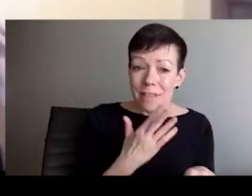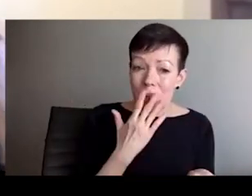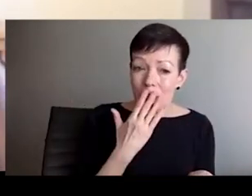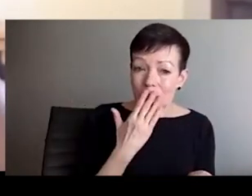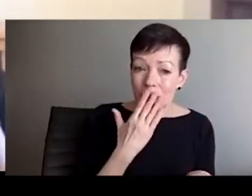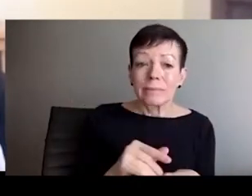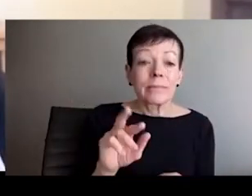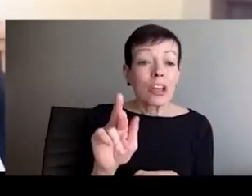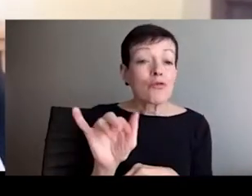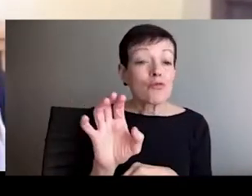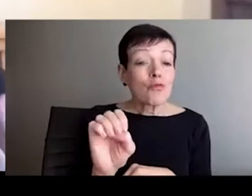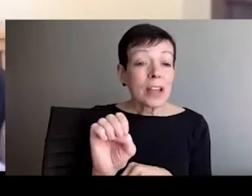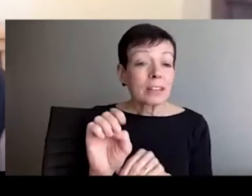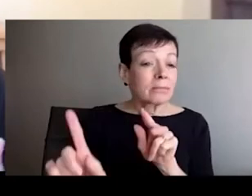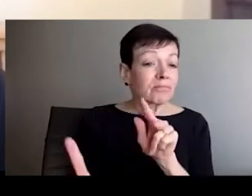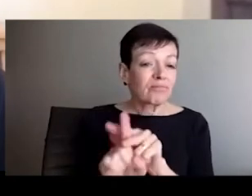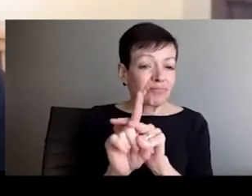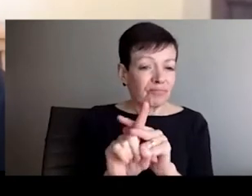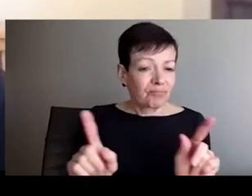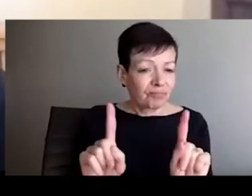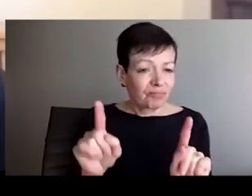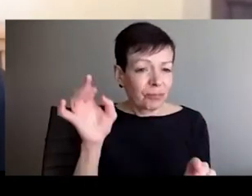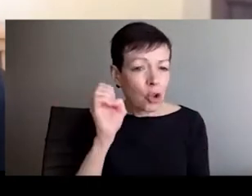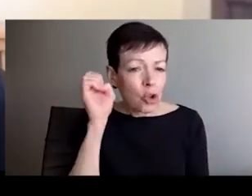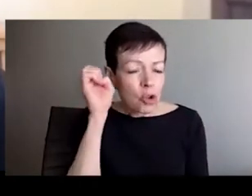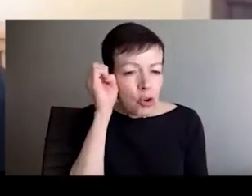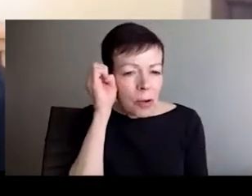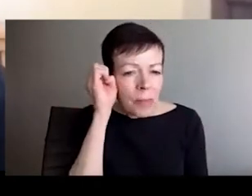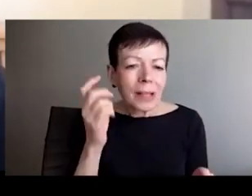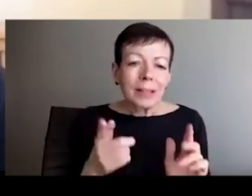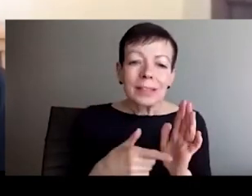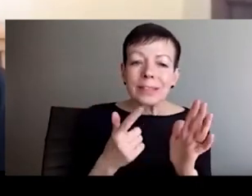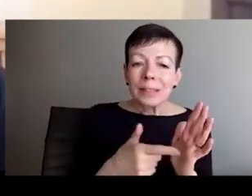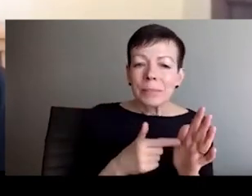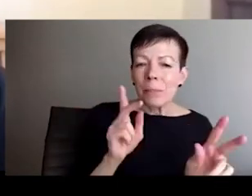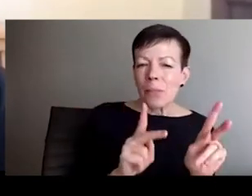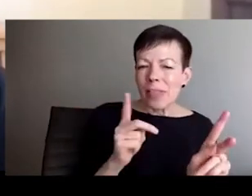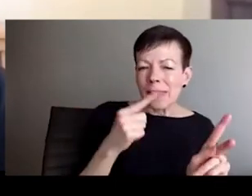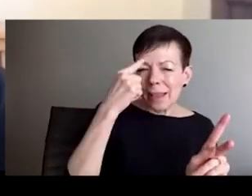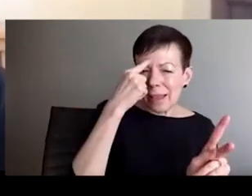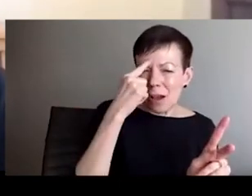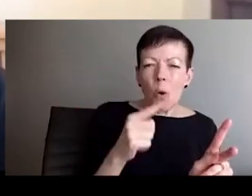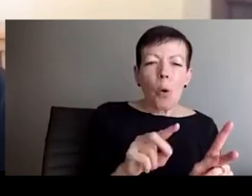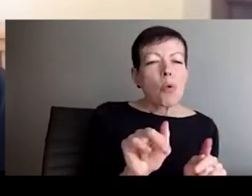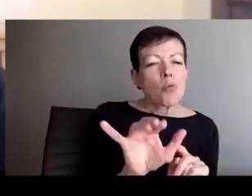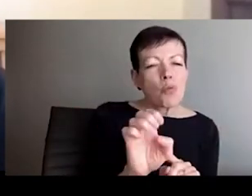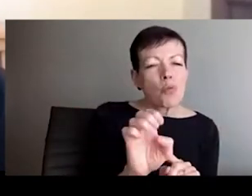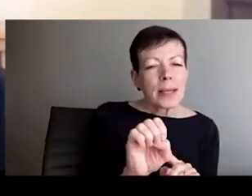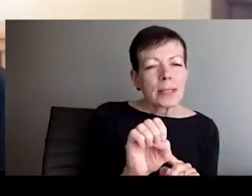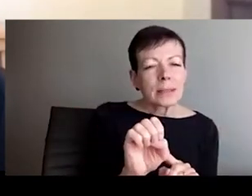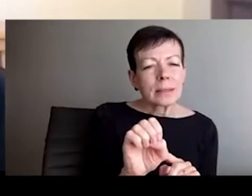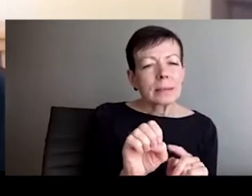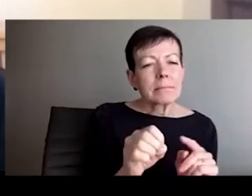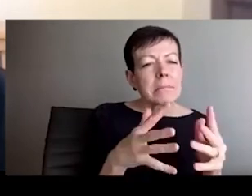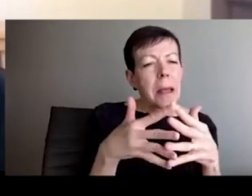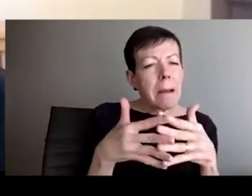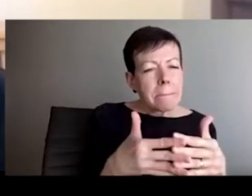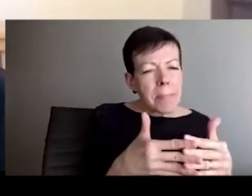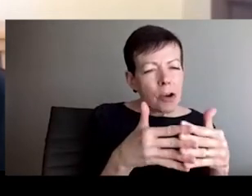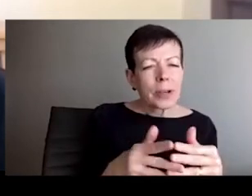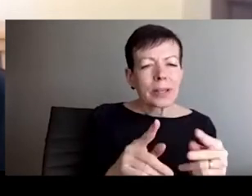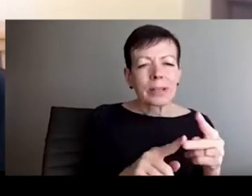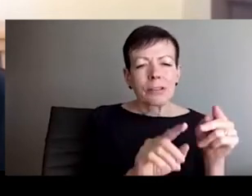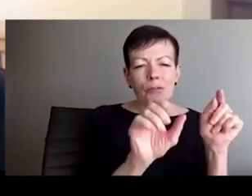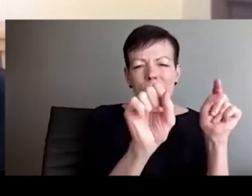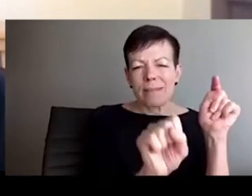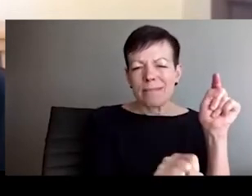So with that, I want to say that the first question that I've been asked, and I think about a